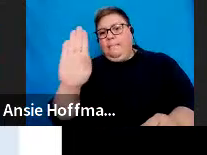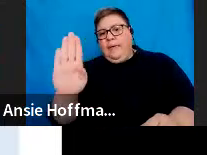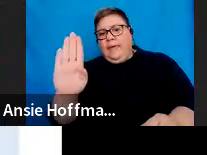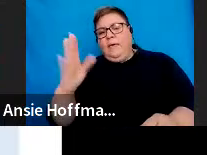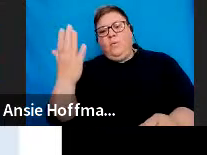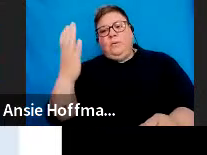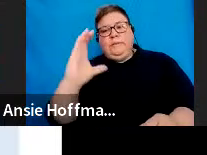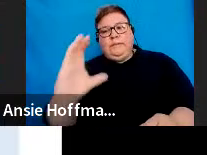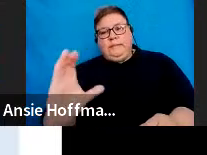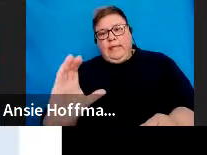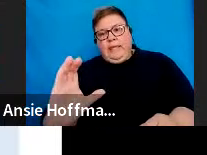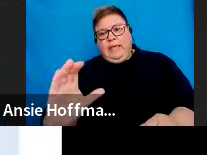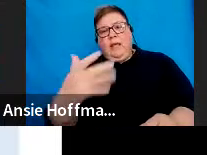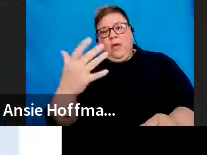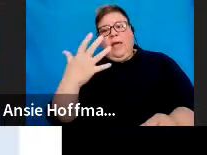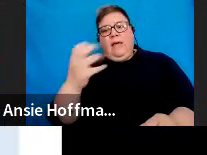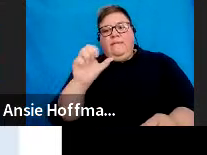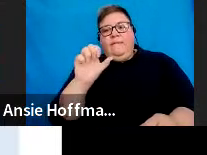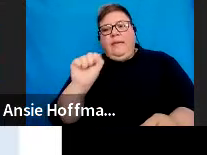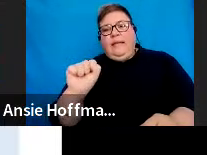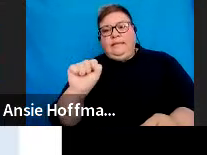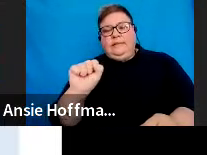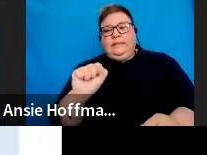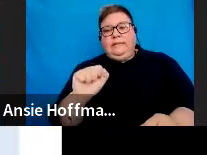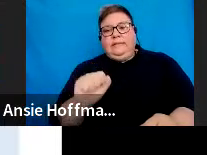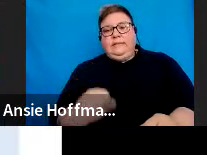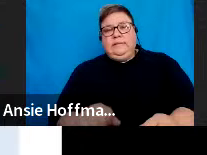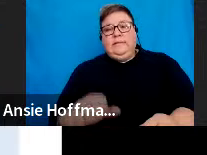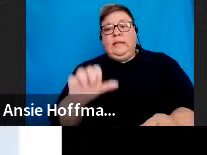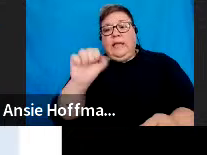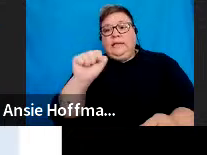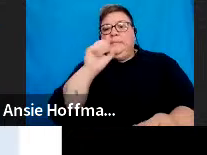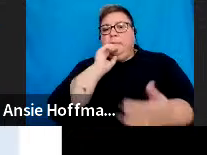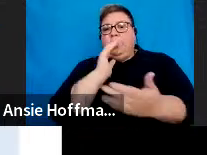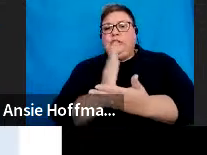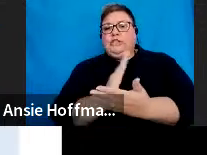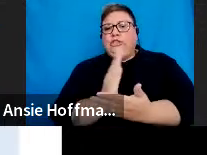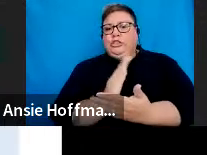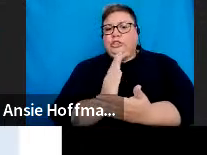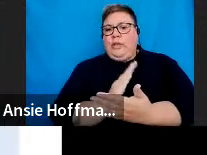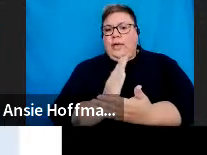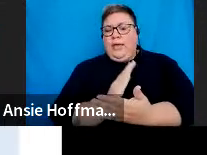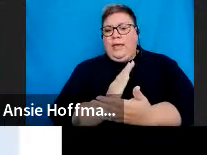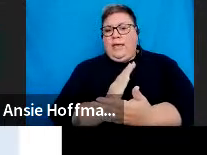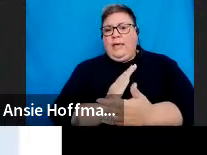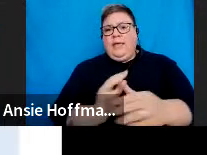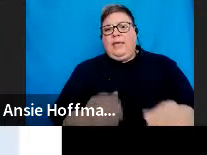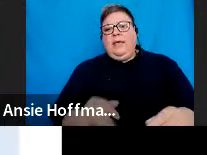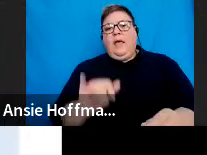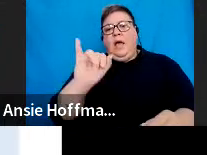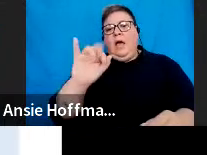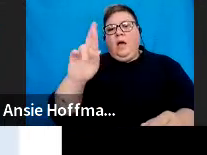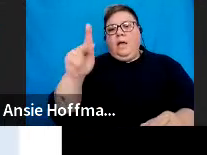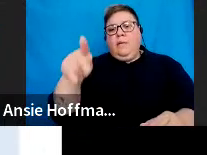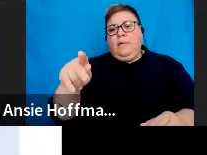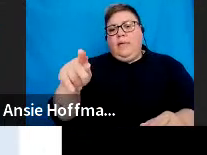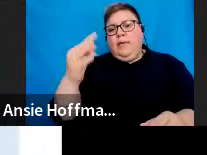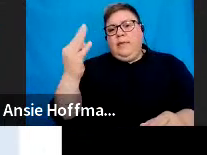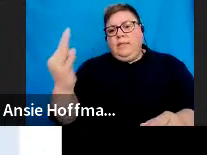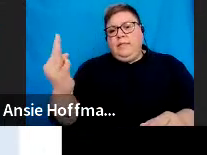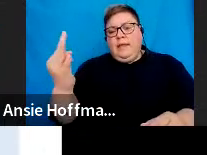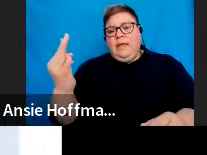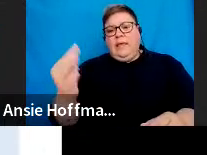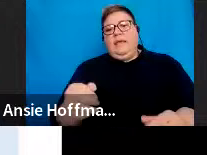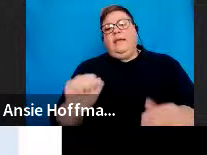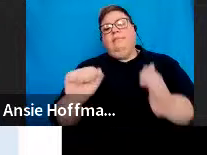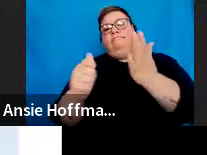now we're going to get the S. The S is the share option. So, your IRP3S, employer's tax to be deducted on